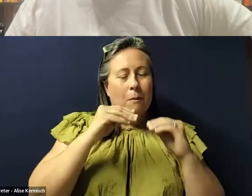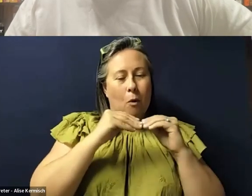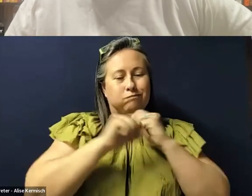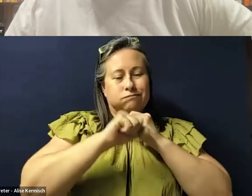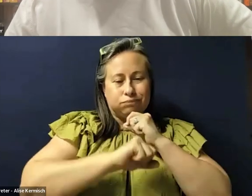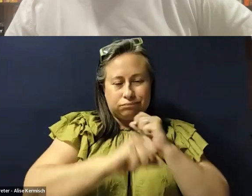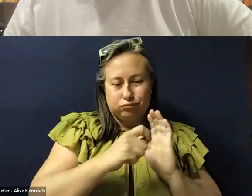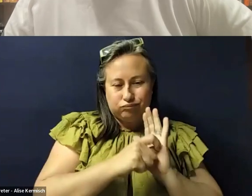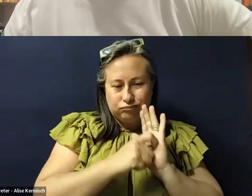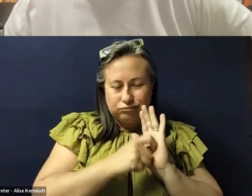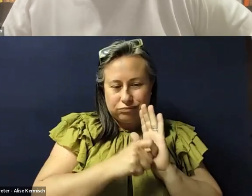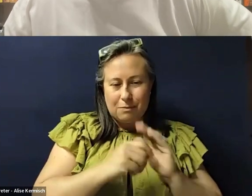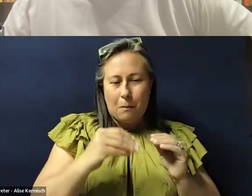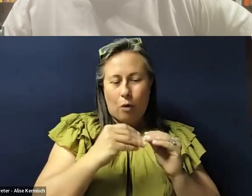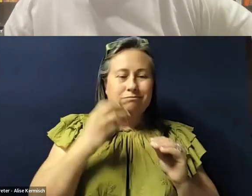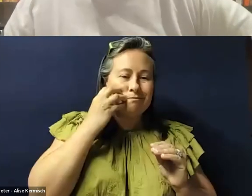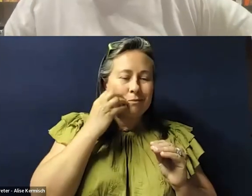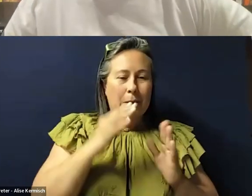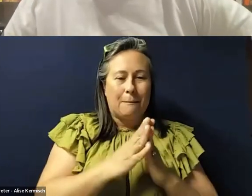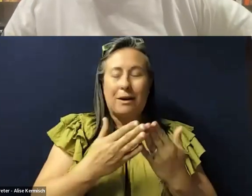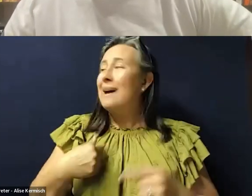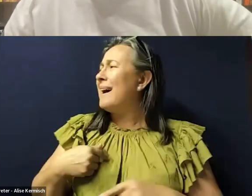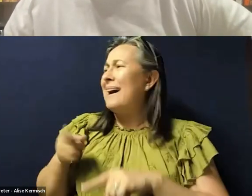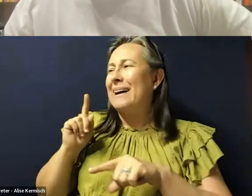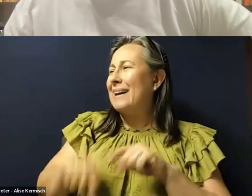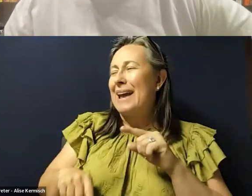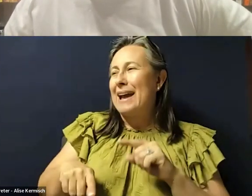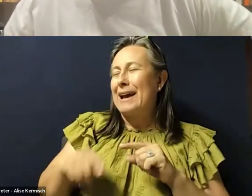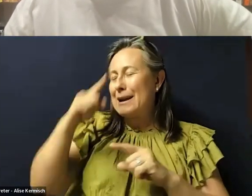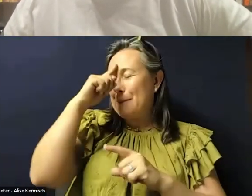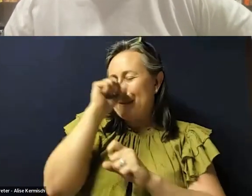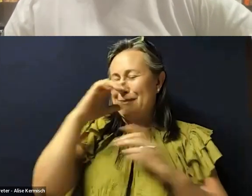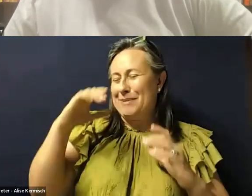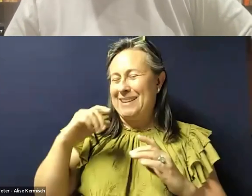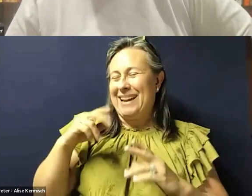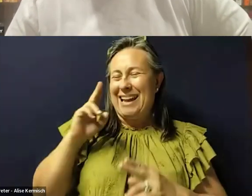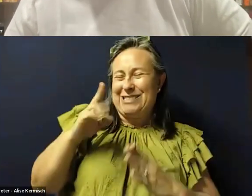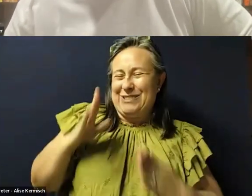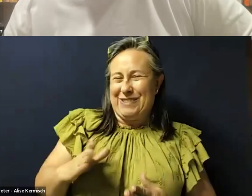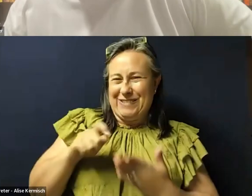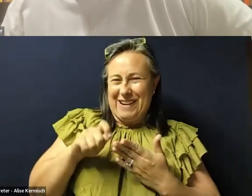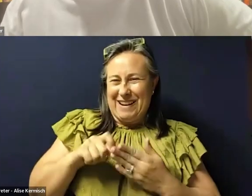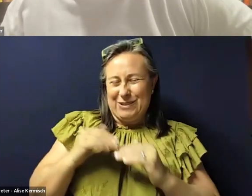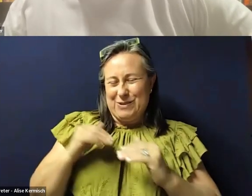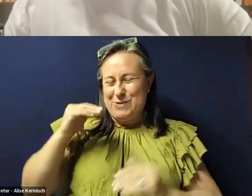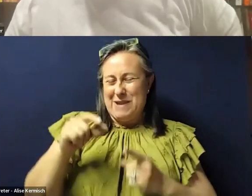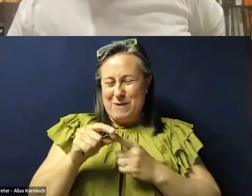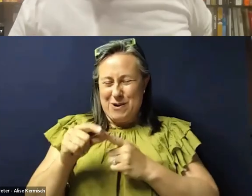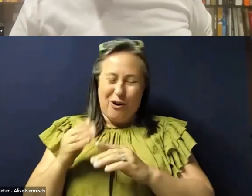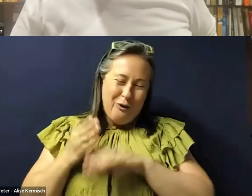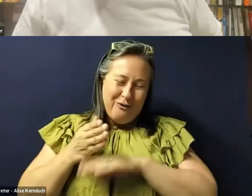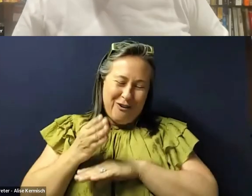uh, a longer book. I can't imagine a historian writing too many, too many words. Right. Going over the word count.